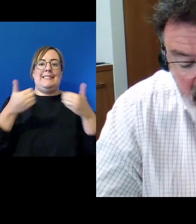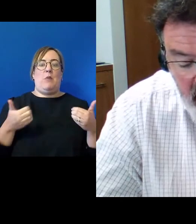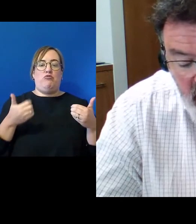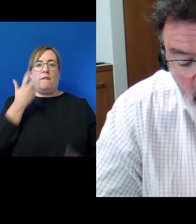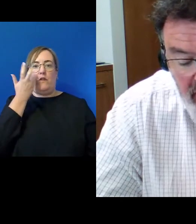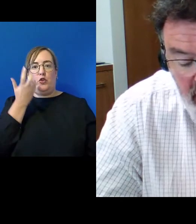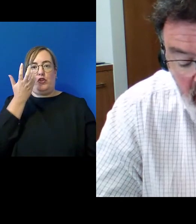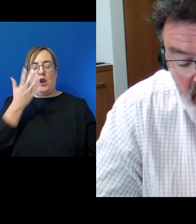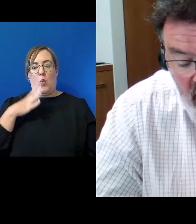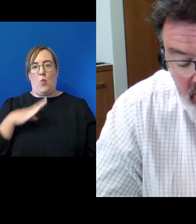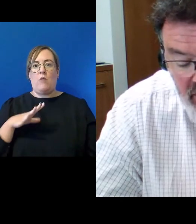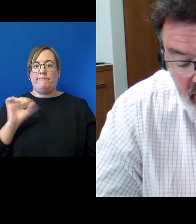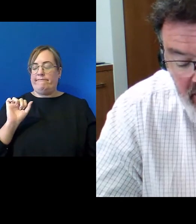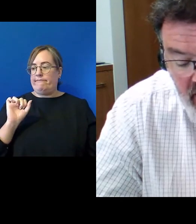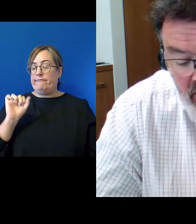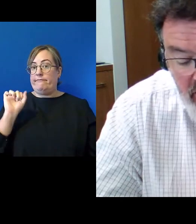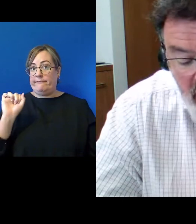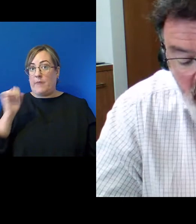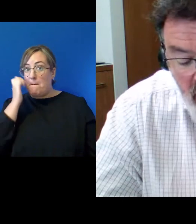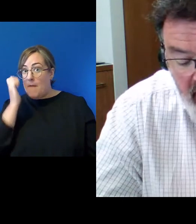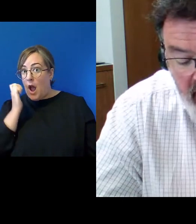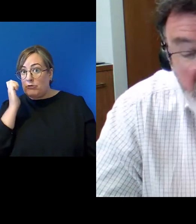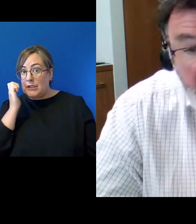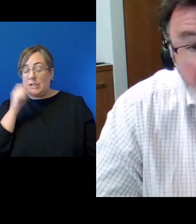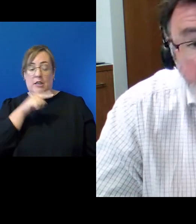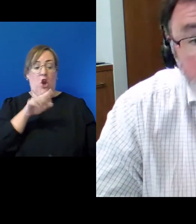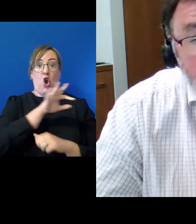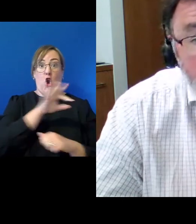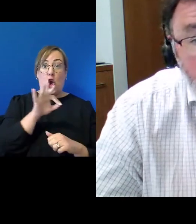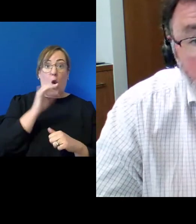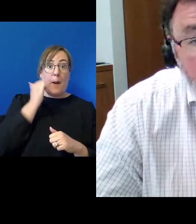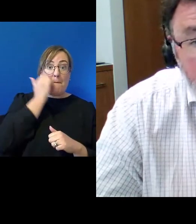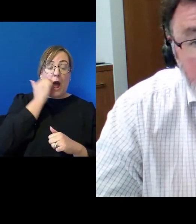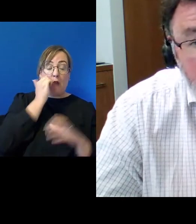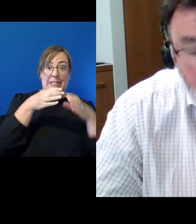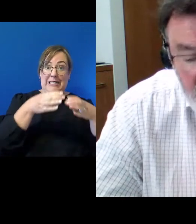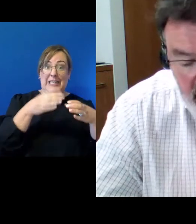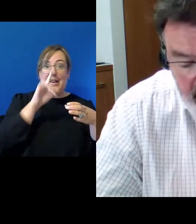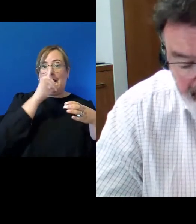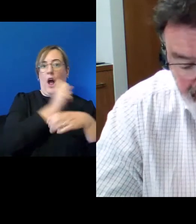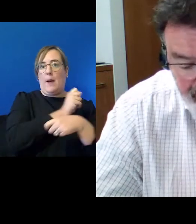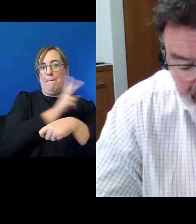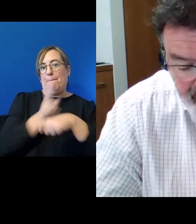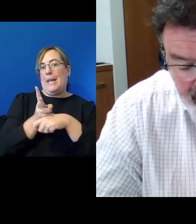in which the non-Maori majority no longer has a veto over their aspirations.